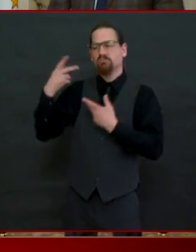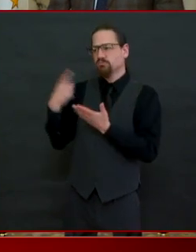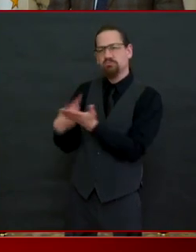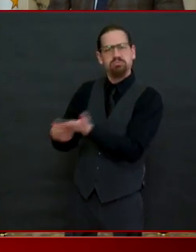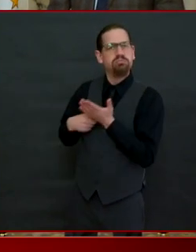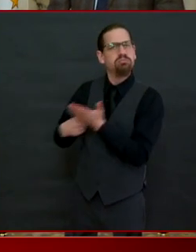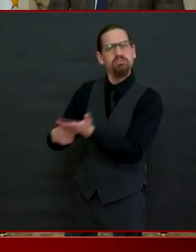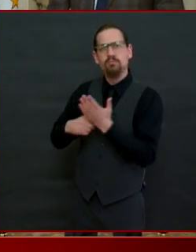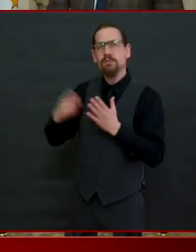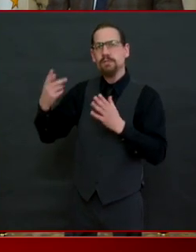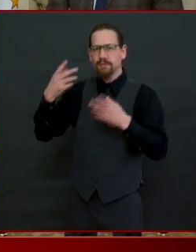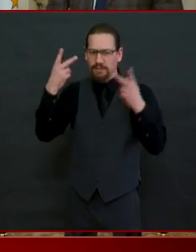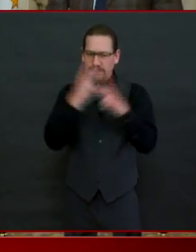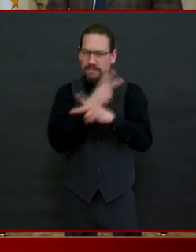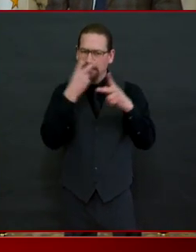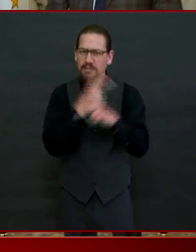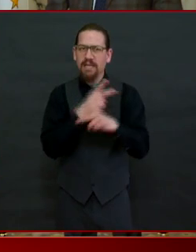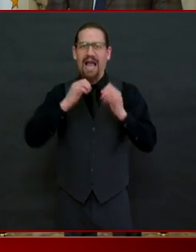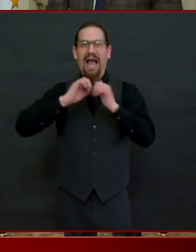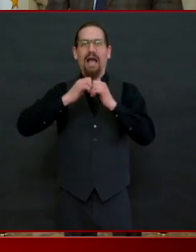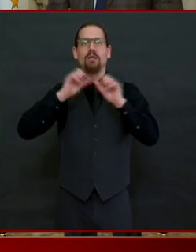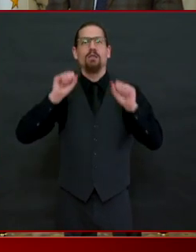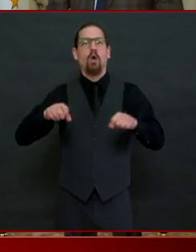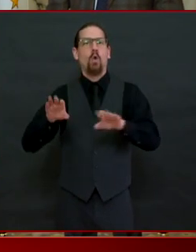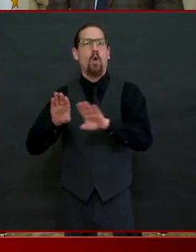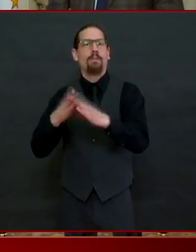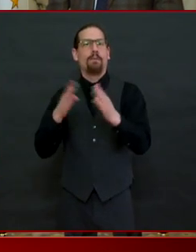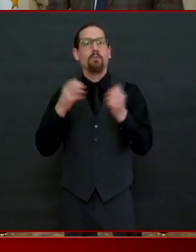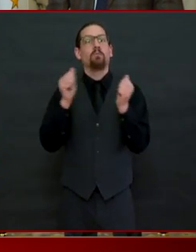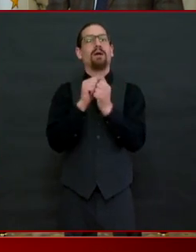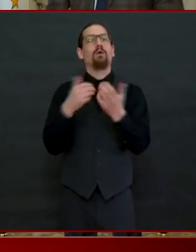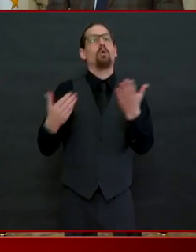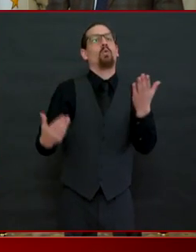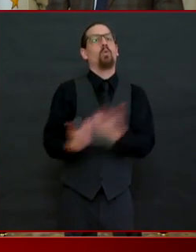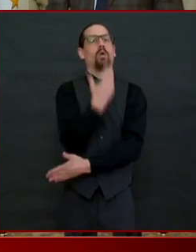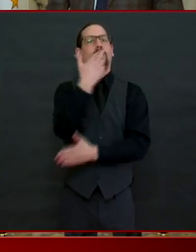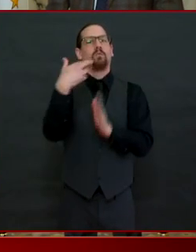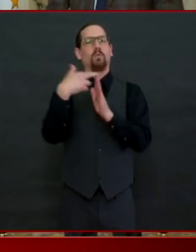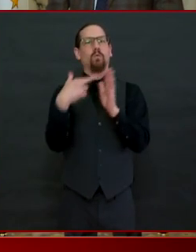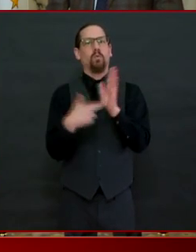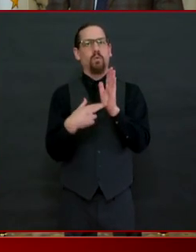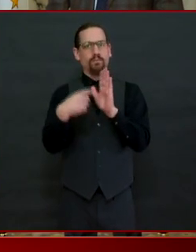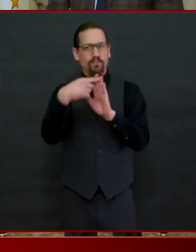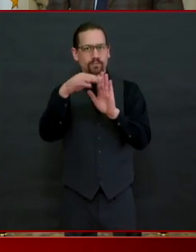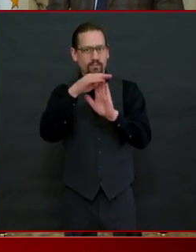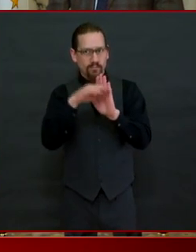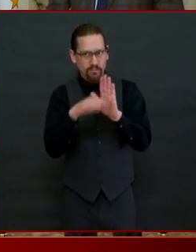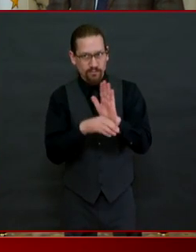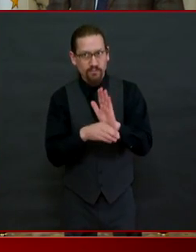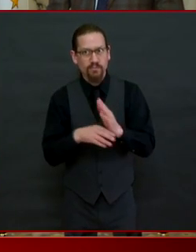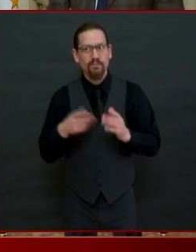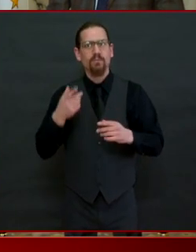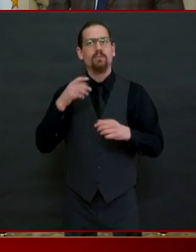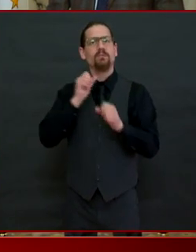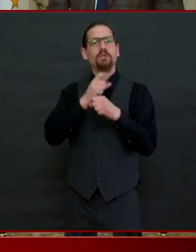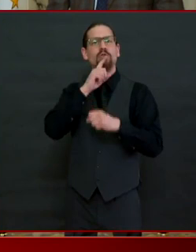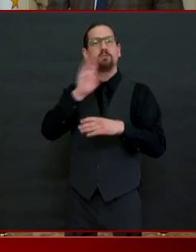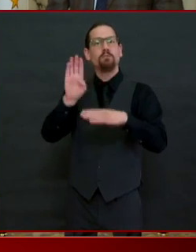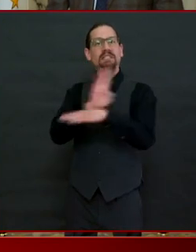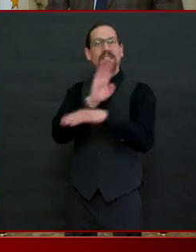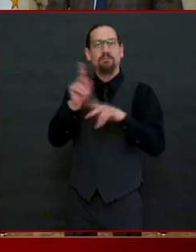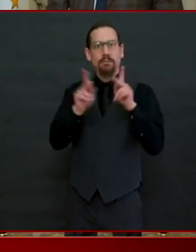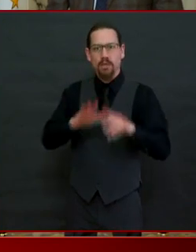talking endlessly to members of the business community our goal